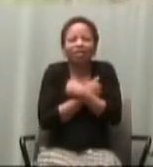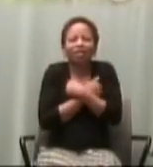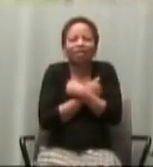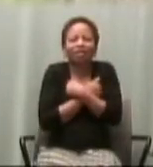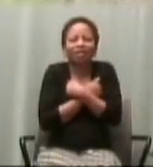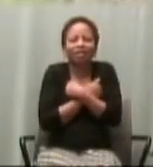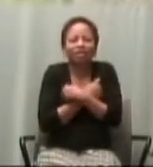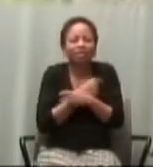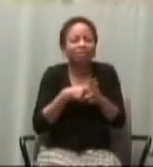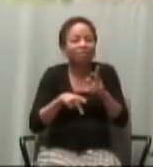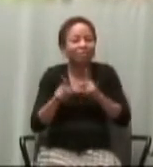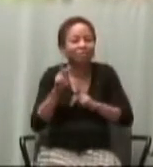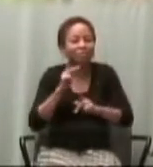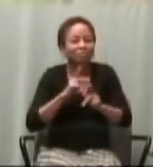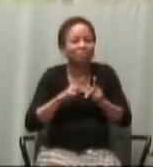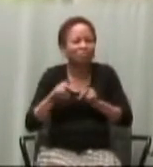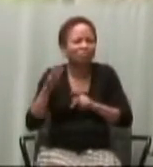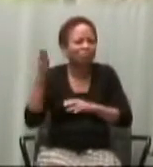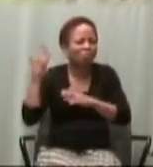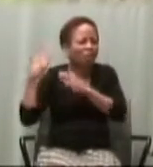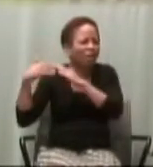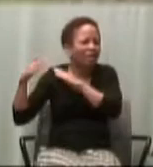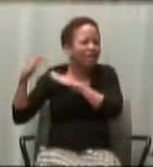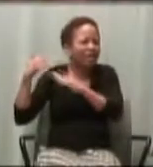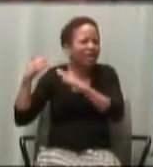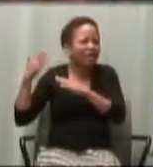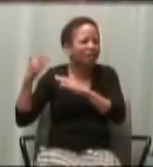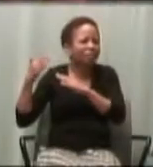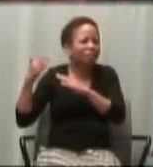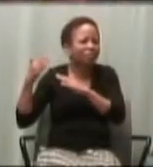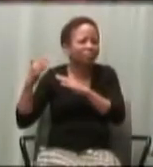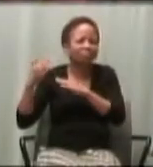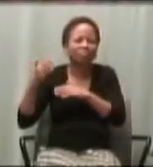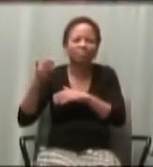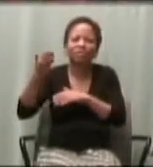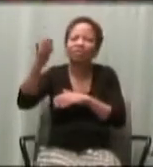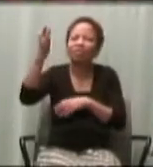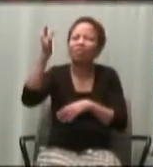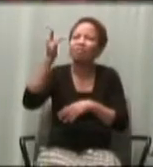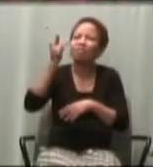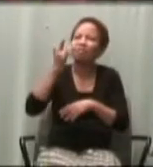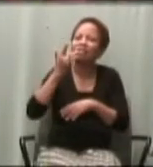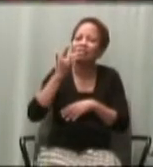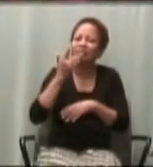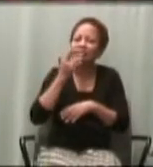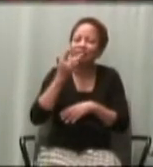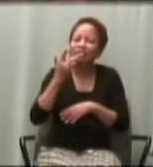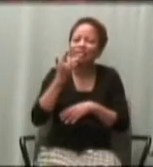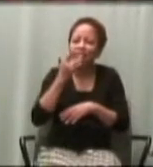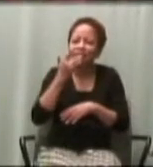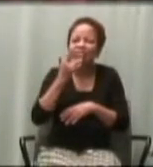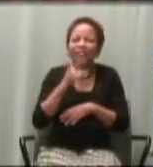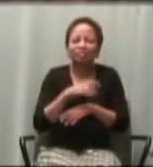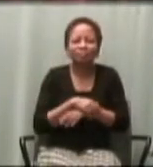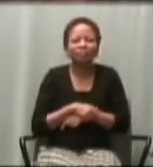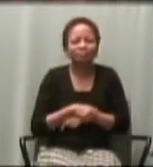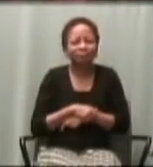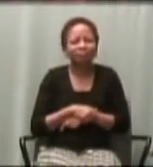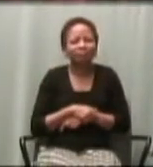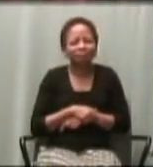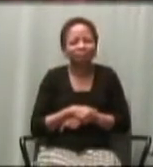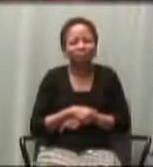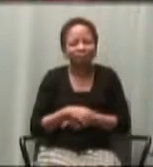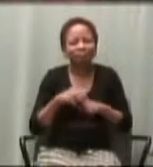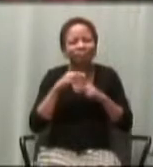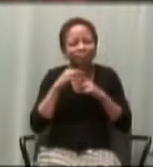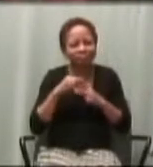all times. This favor that one has a unique way